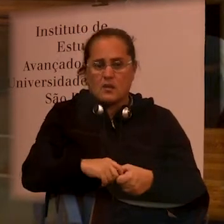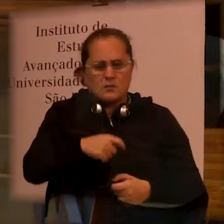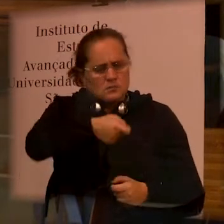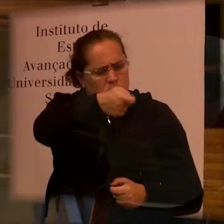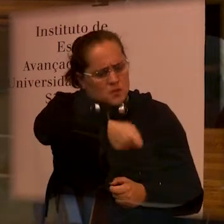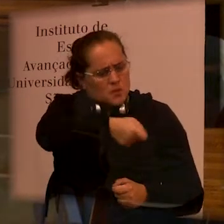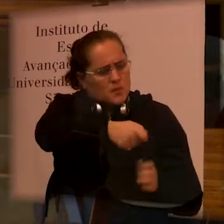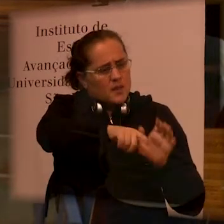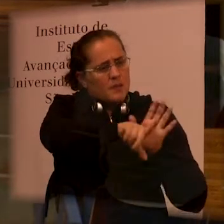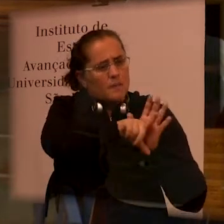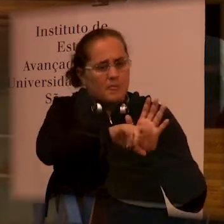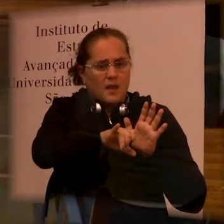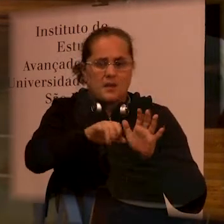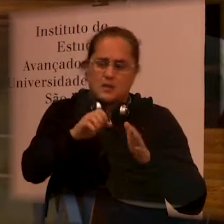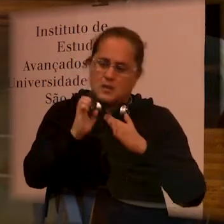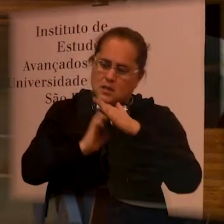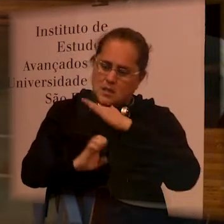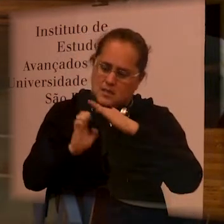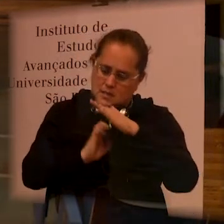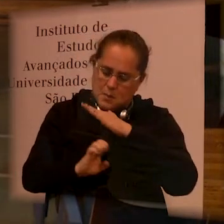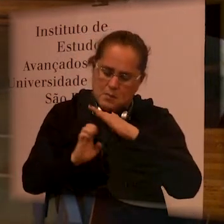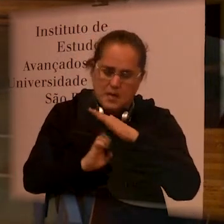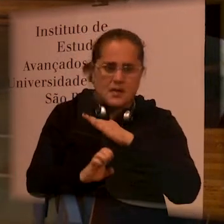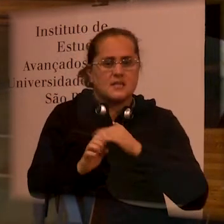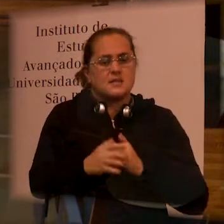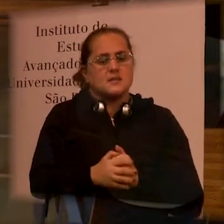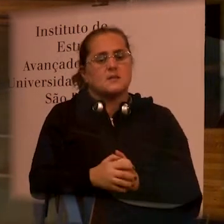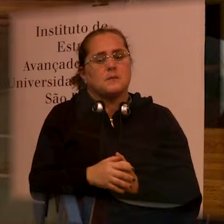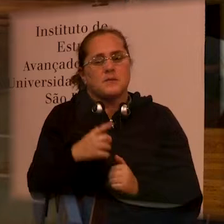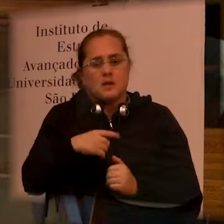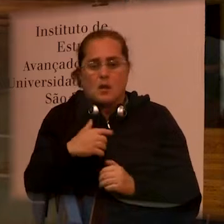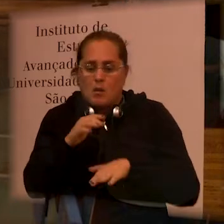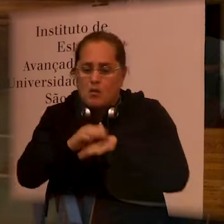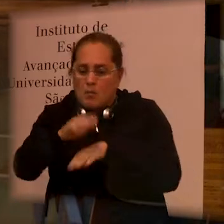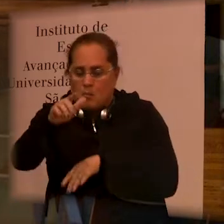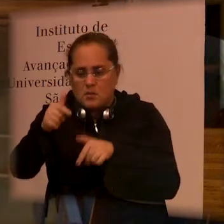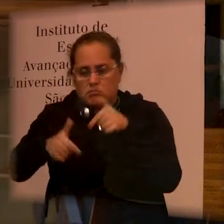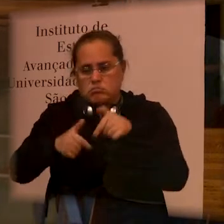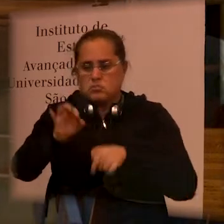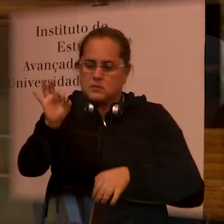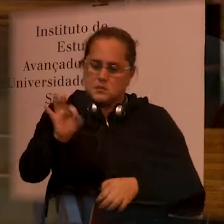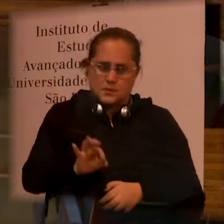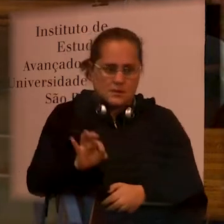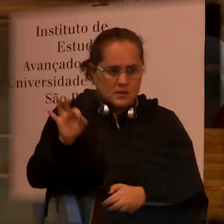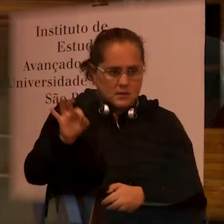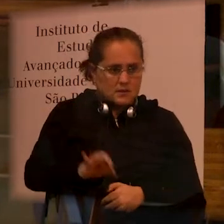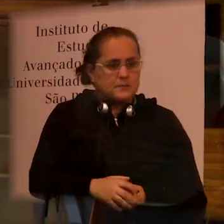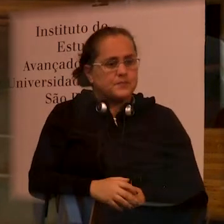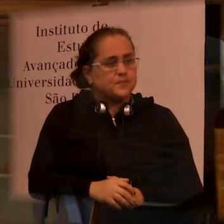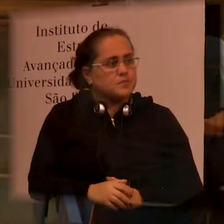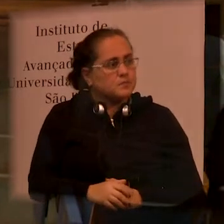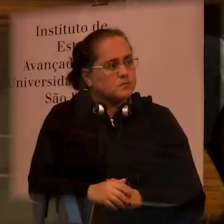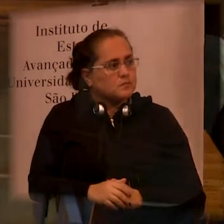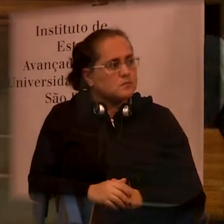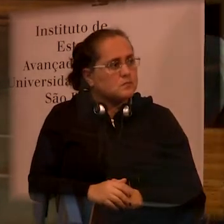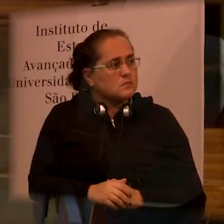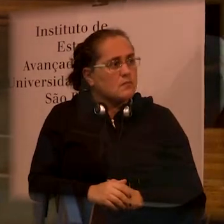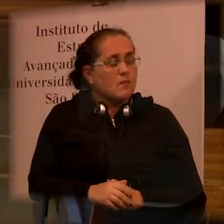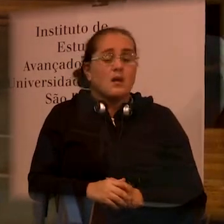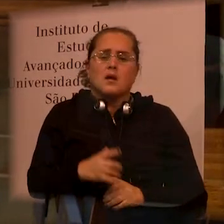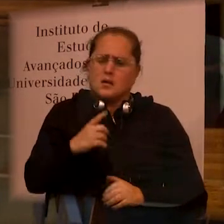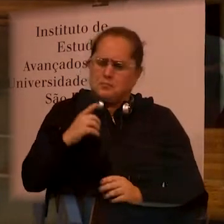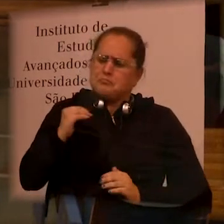it's mandatory to make the company that have more or 100 employees, they have to reserve 10%